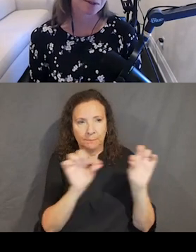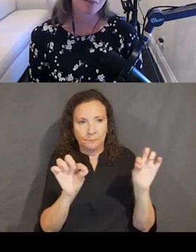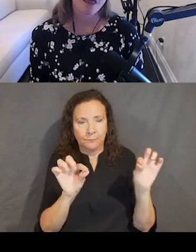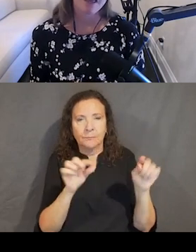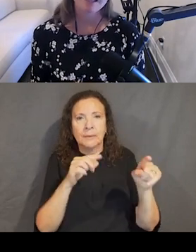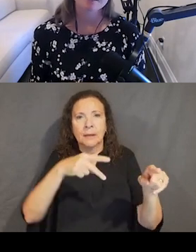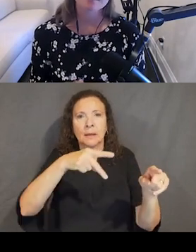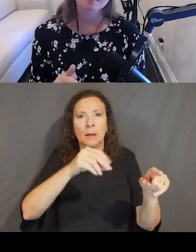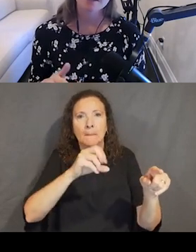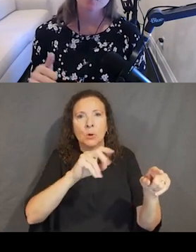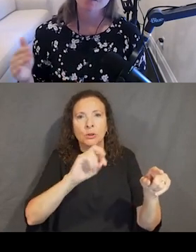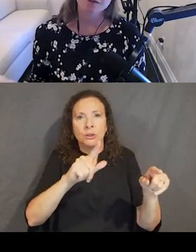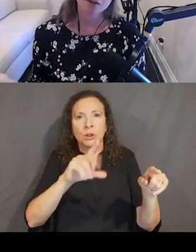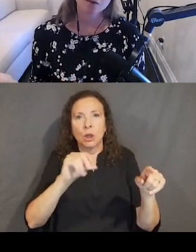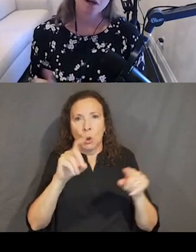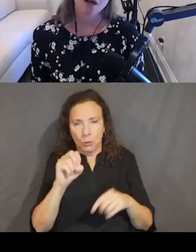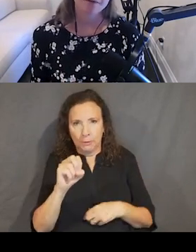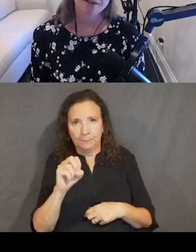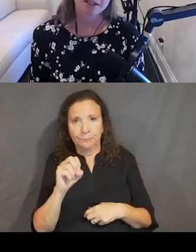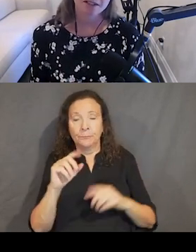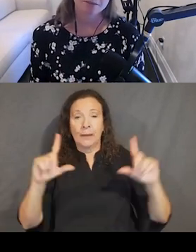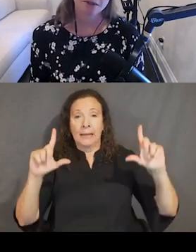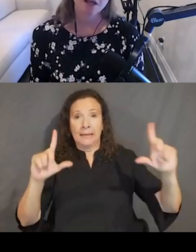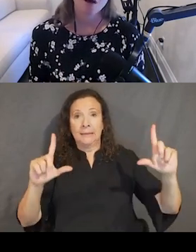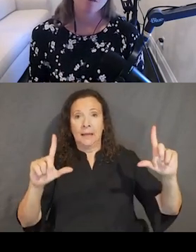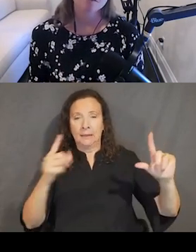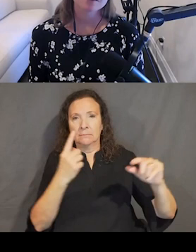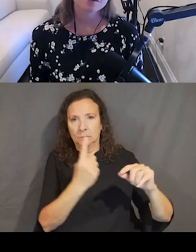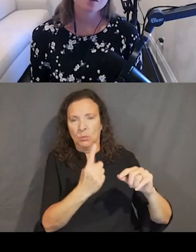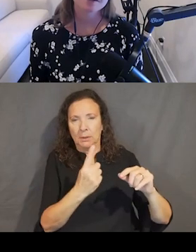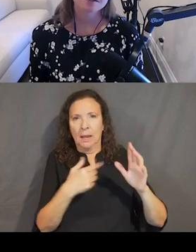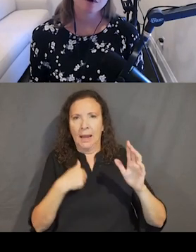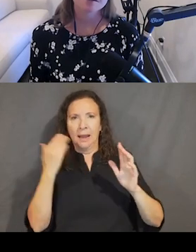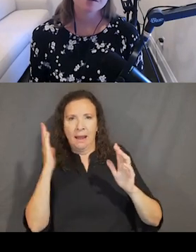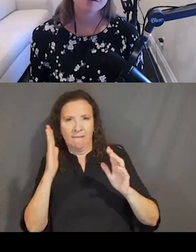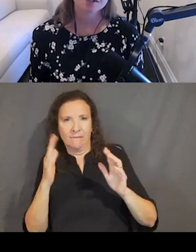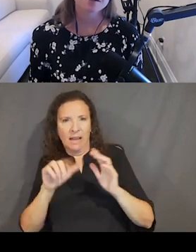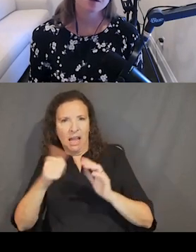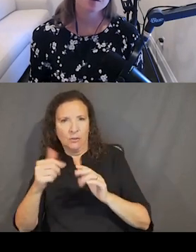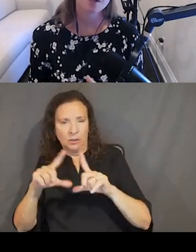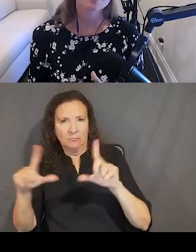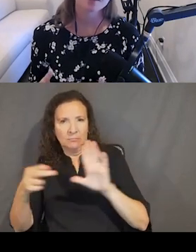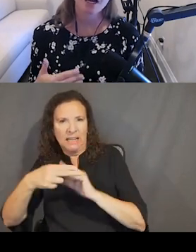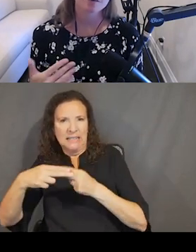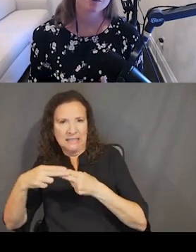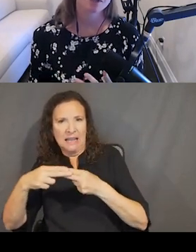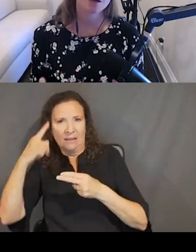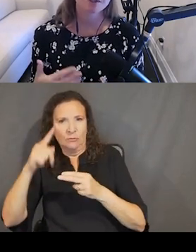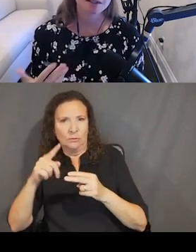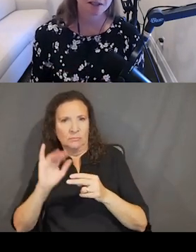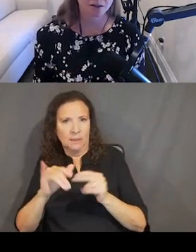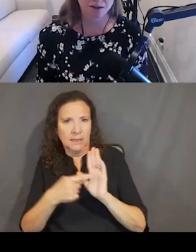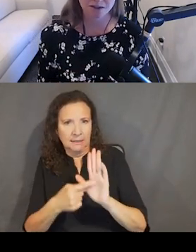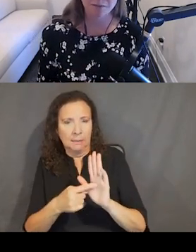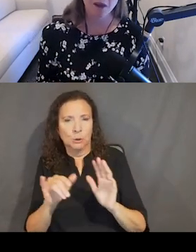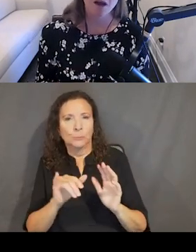postal code. And this is slide one of two for this example. What I want to do is I want to just demonstrate how we can play